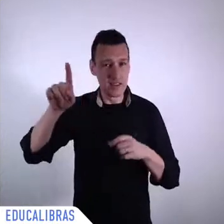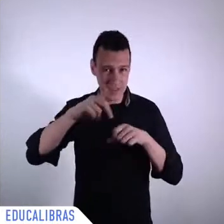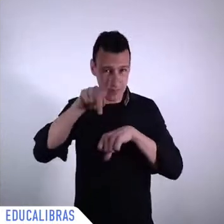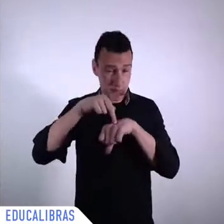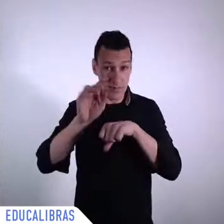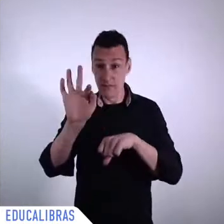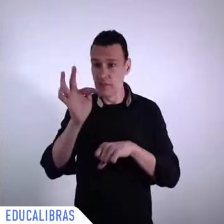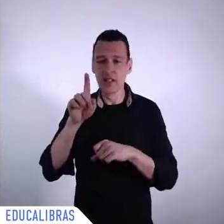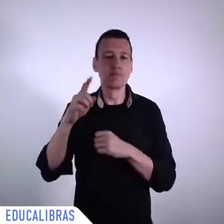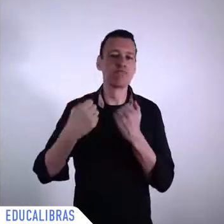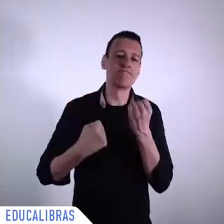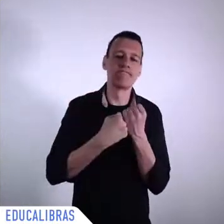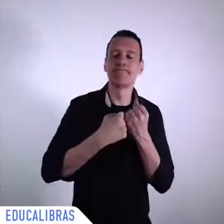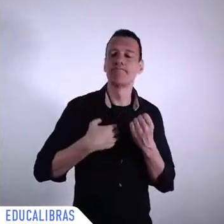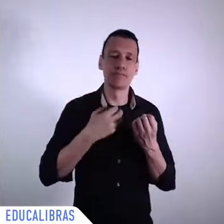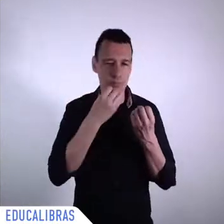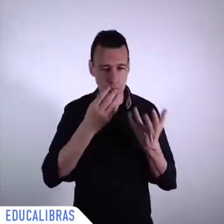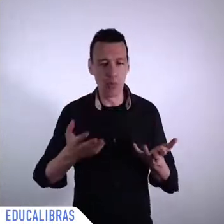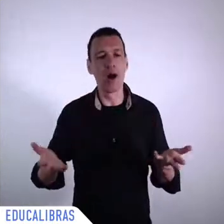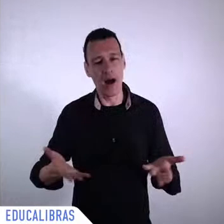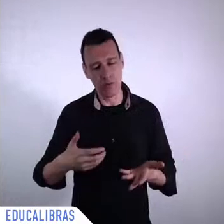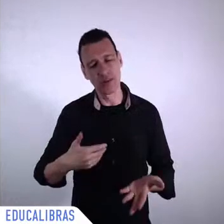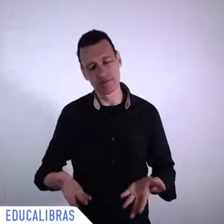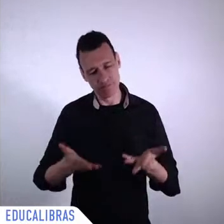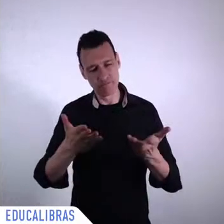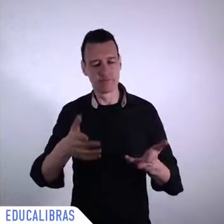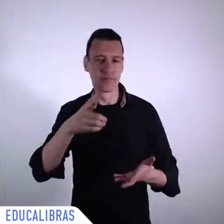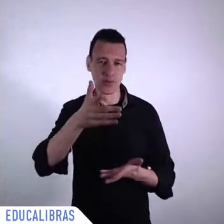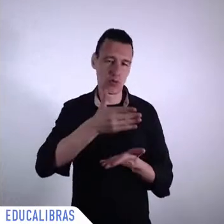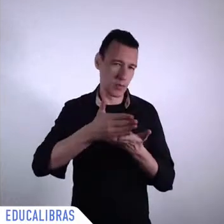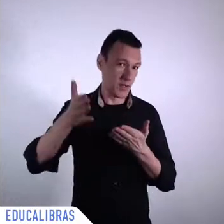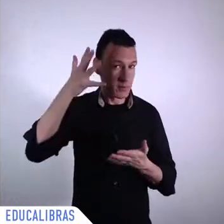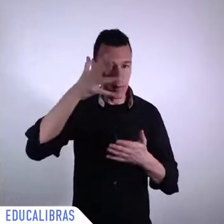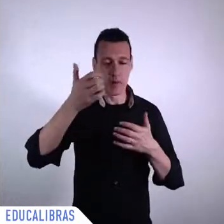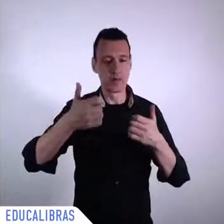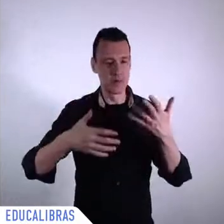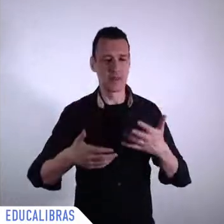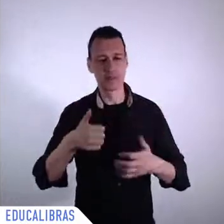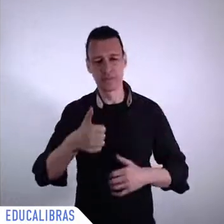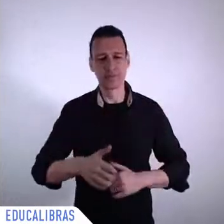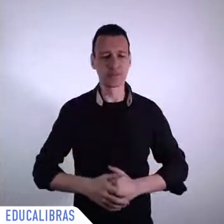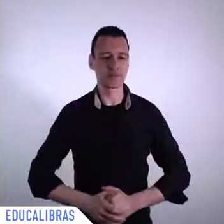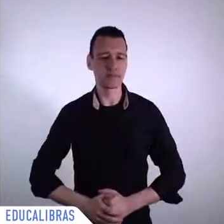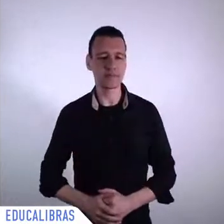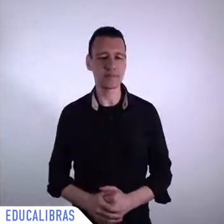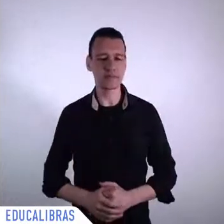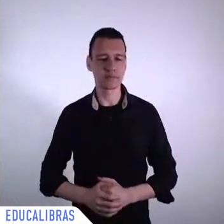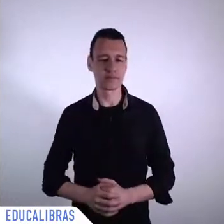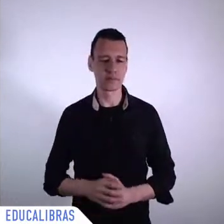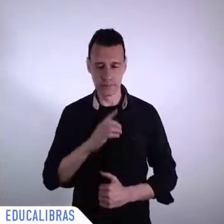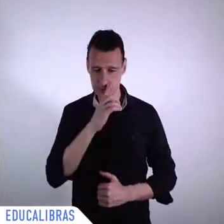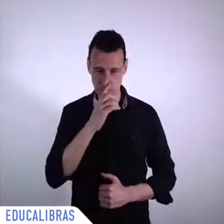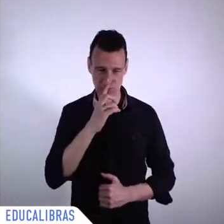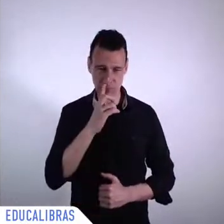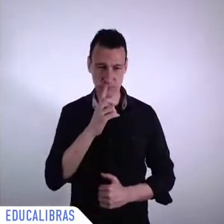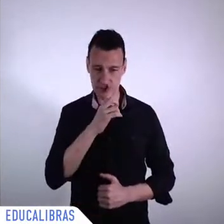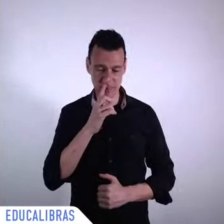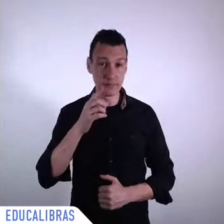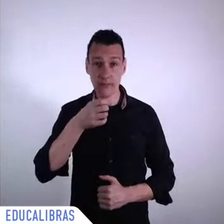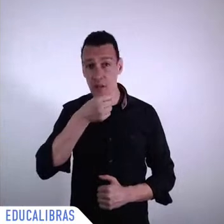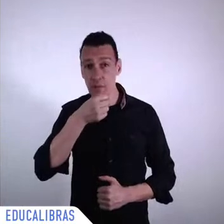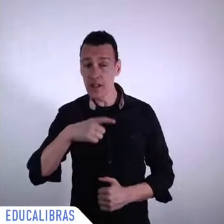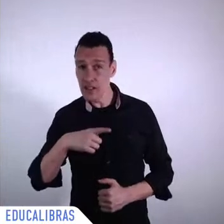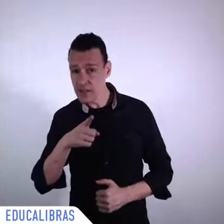Okay. See if... Yes. Thank you. Is my mic on? Yes? Yes? Yes. Yes? Well, thank you